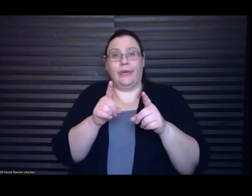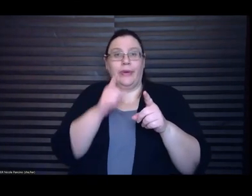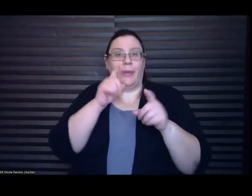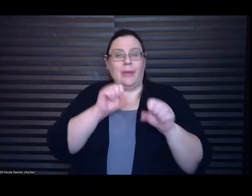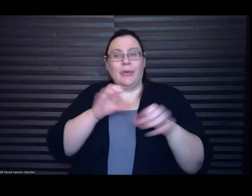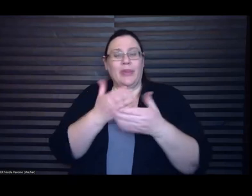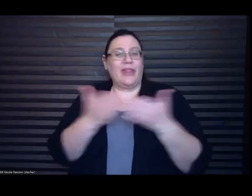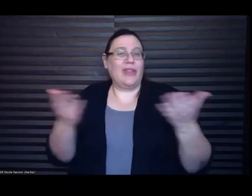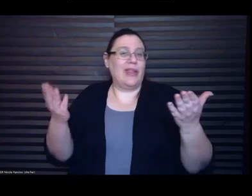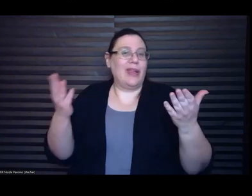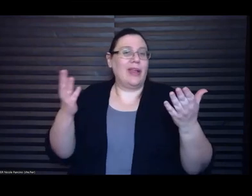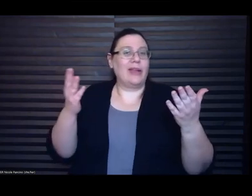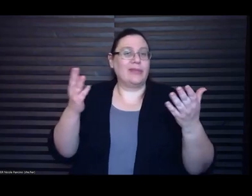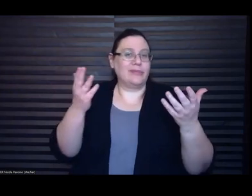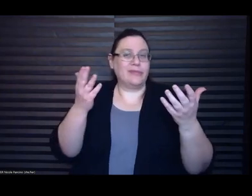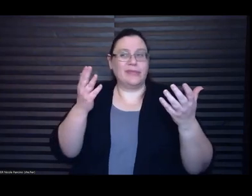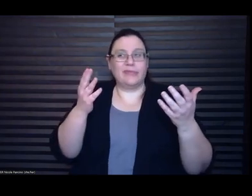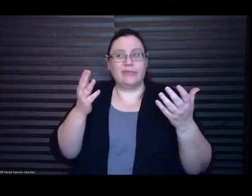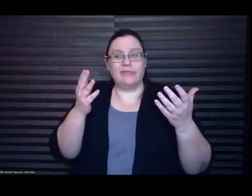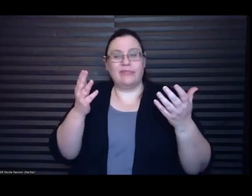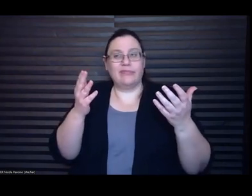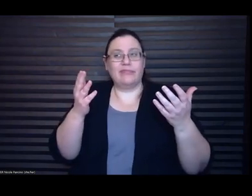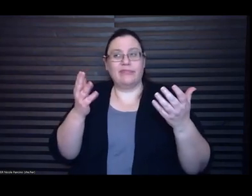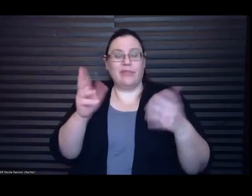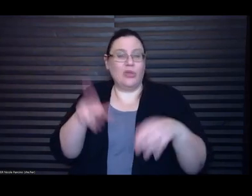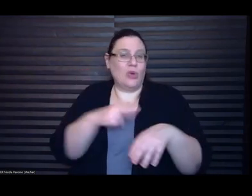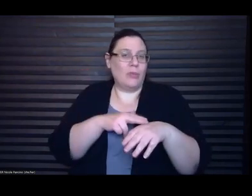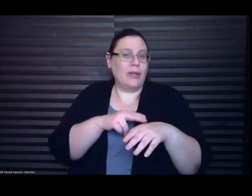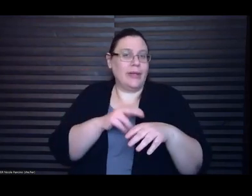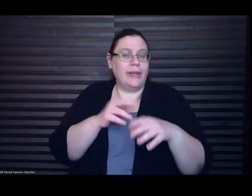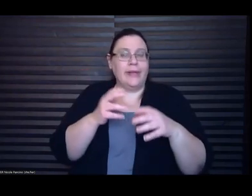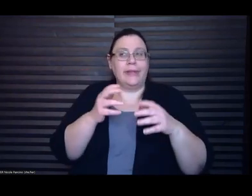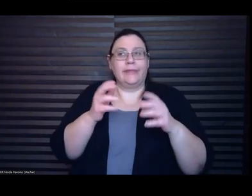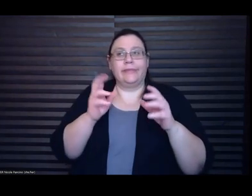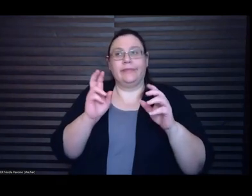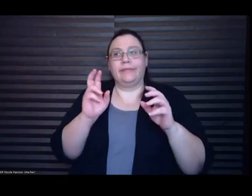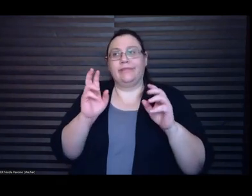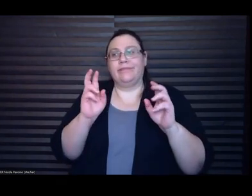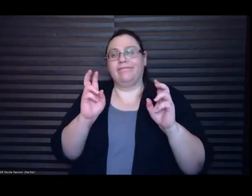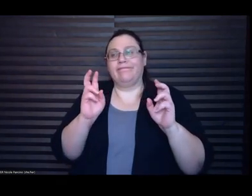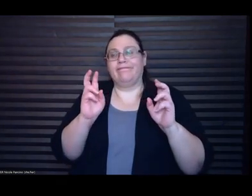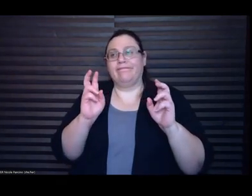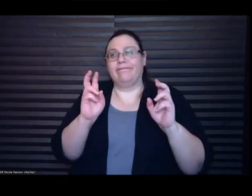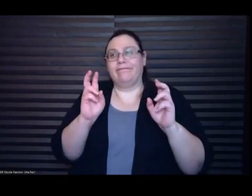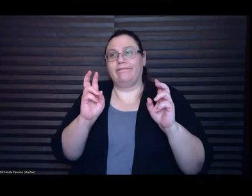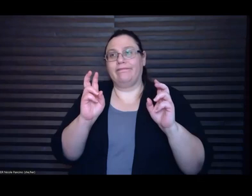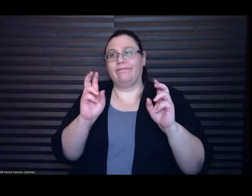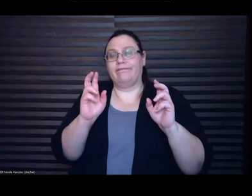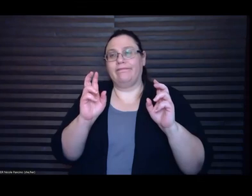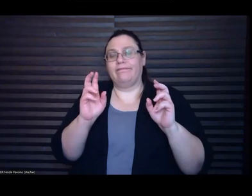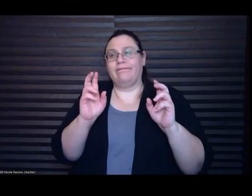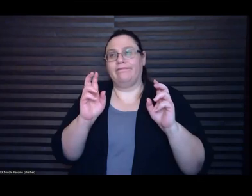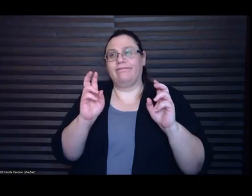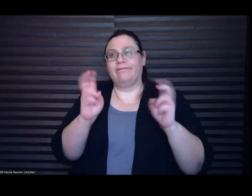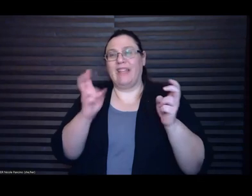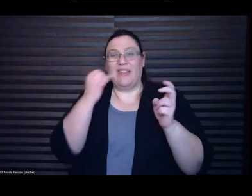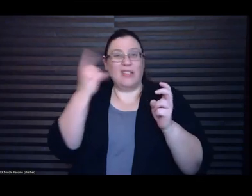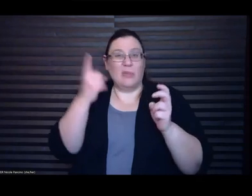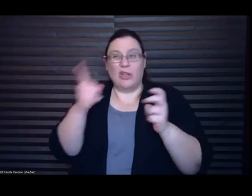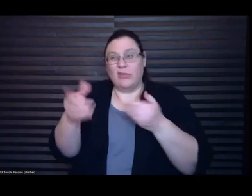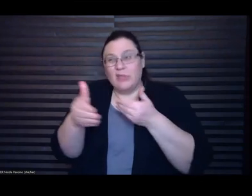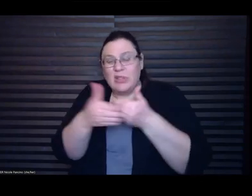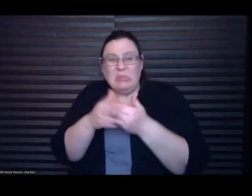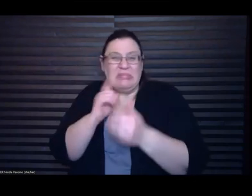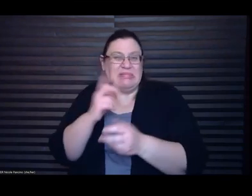when someone you're close to um is ailing the protocol around COVID changed how you could see them